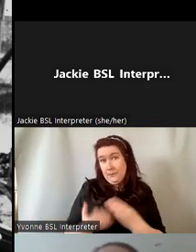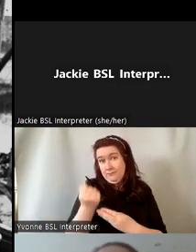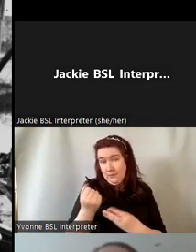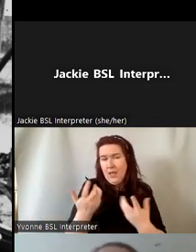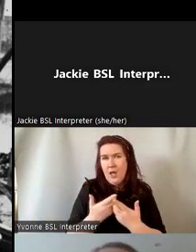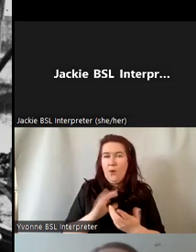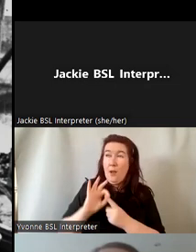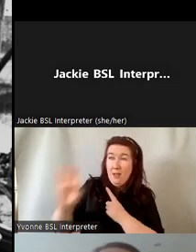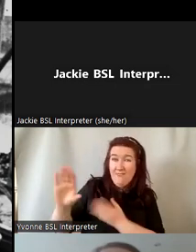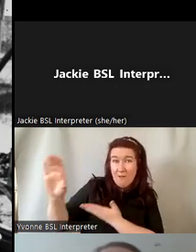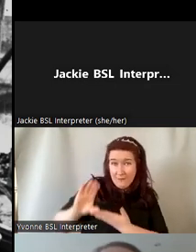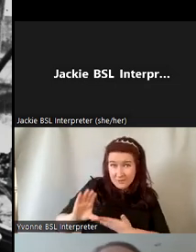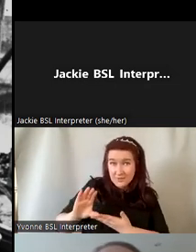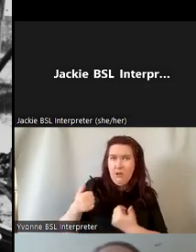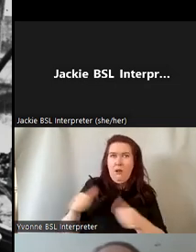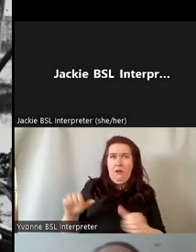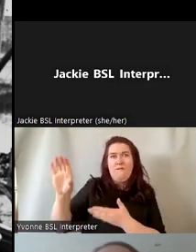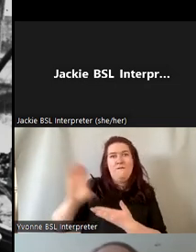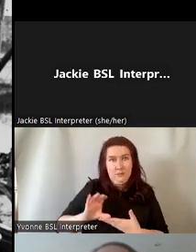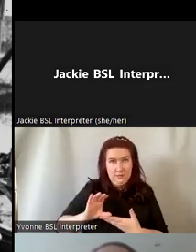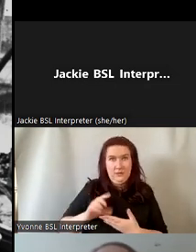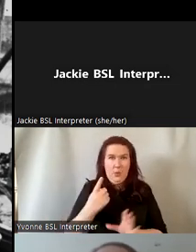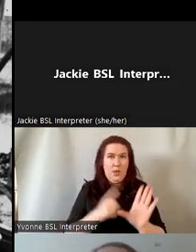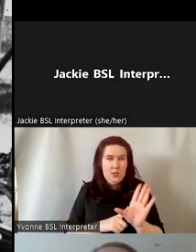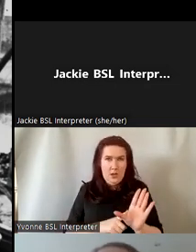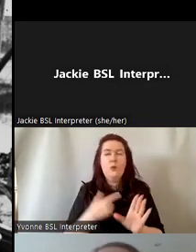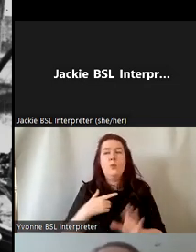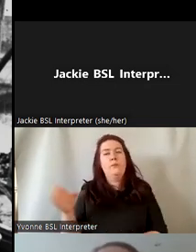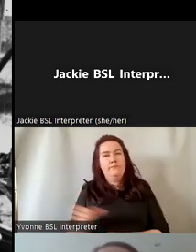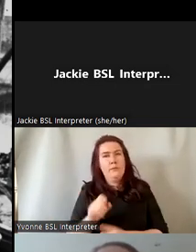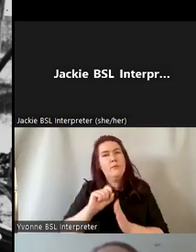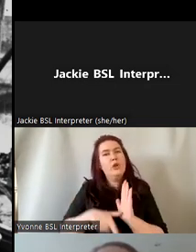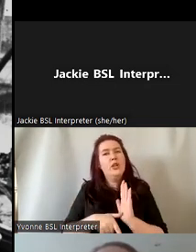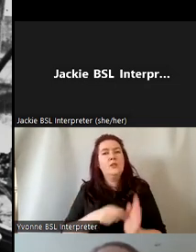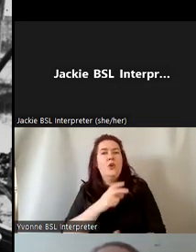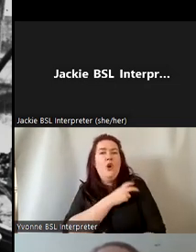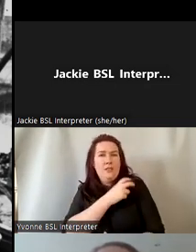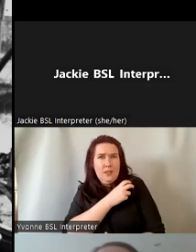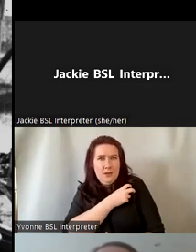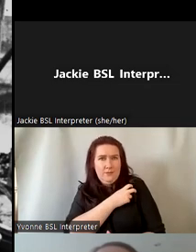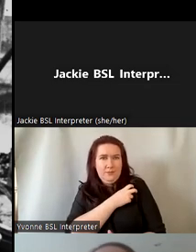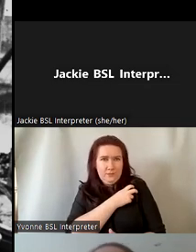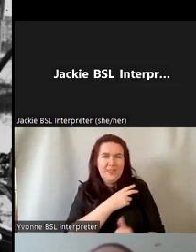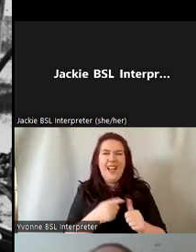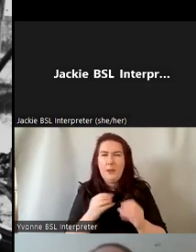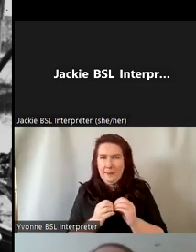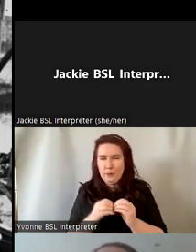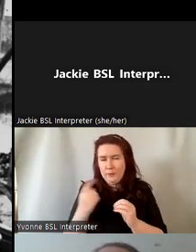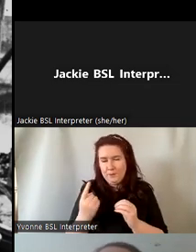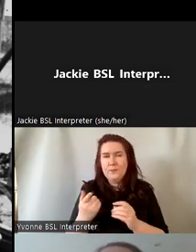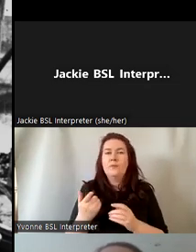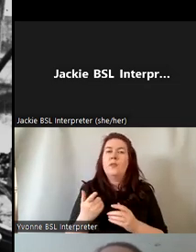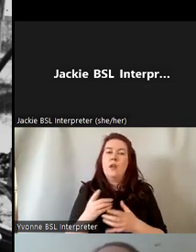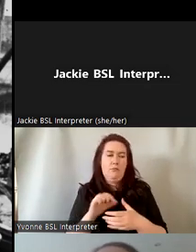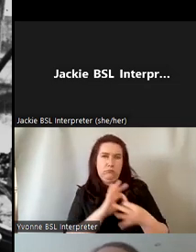the funding and got our funding and employed a project officer anna grubenuk who collaborated with the